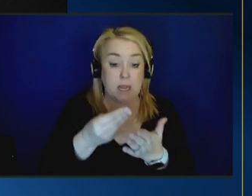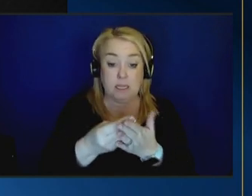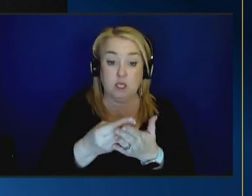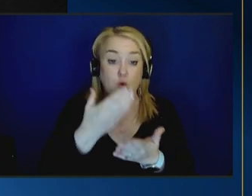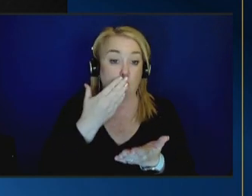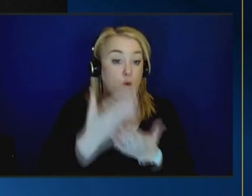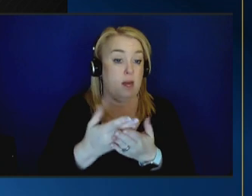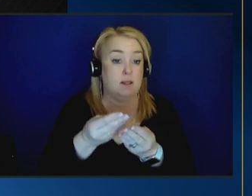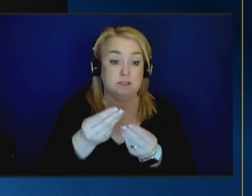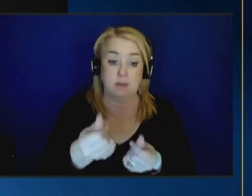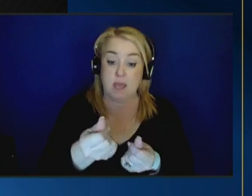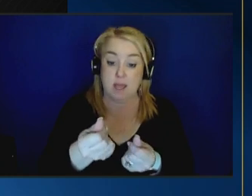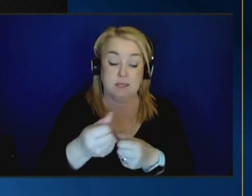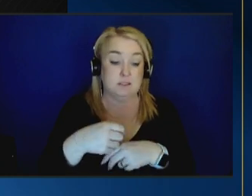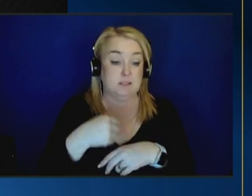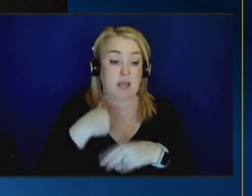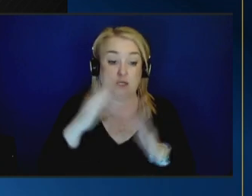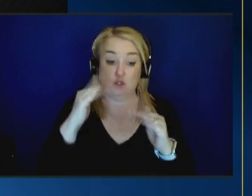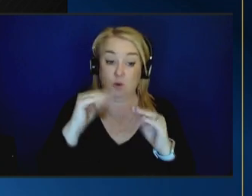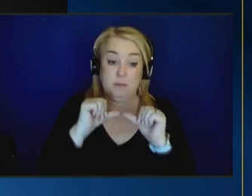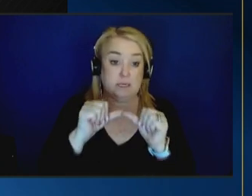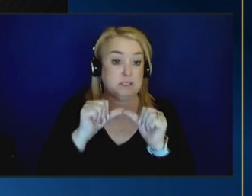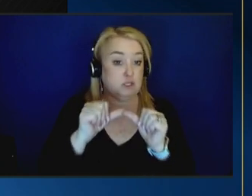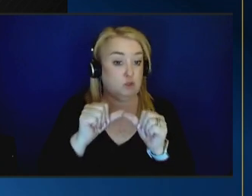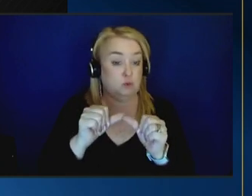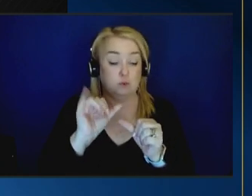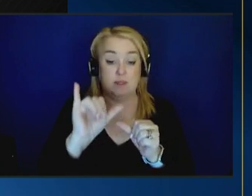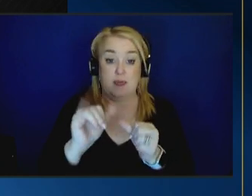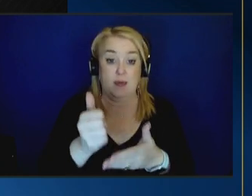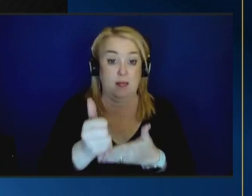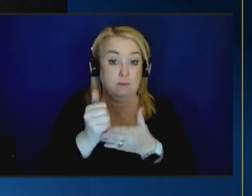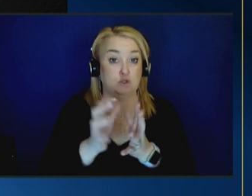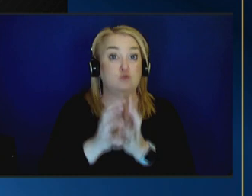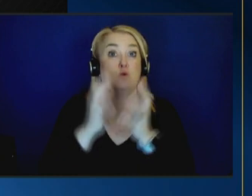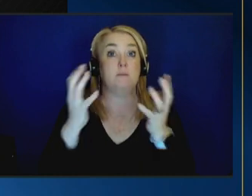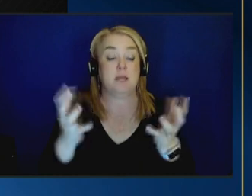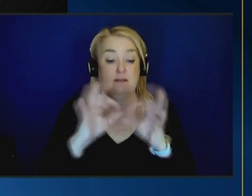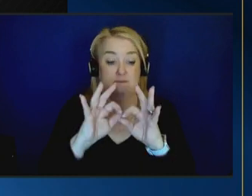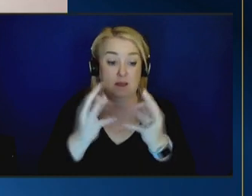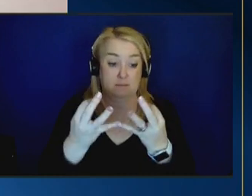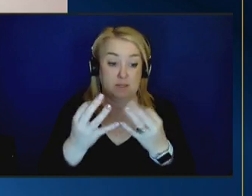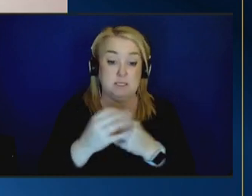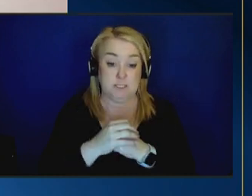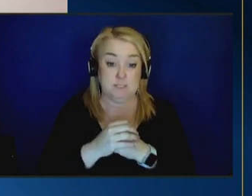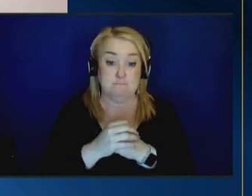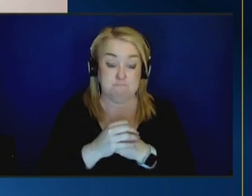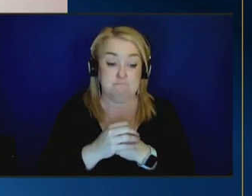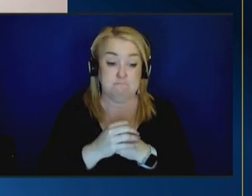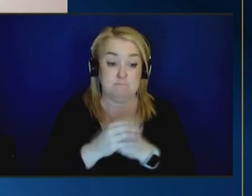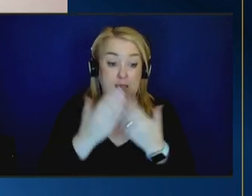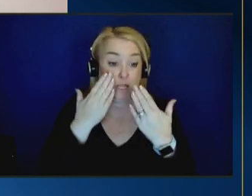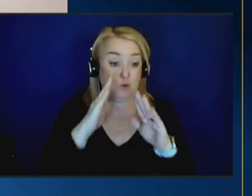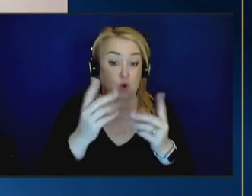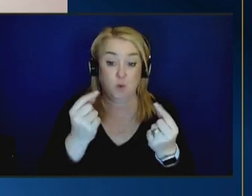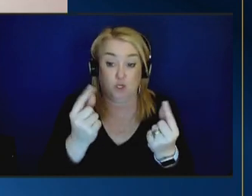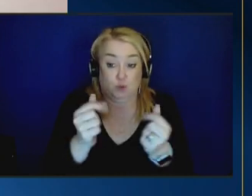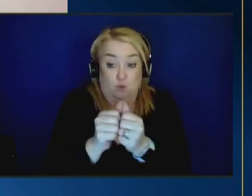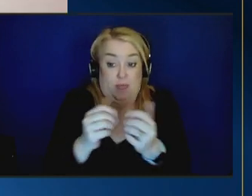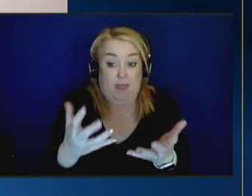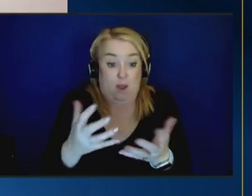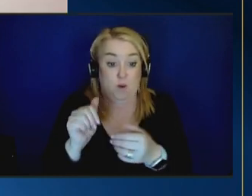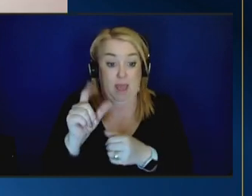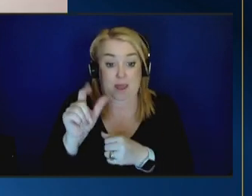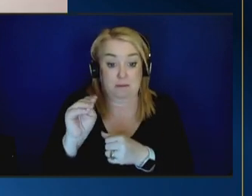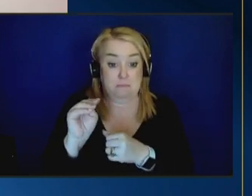i just hope they keep doing it because it helps so many families i don't know what i would do without adam i